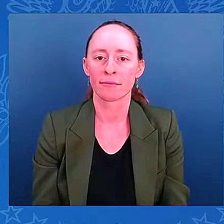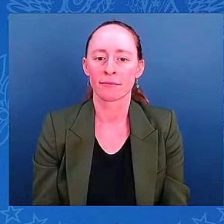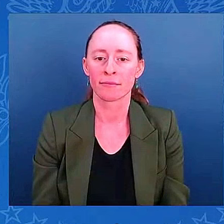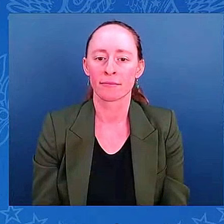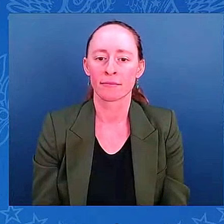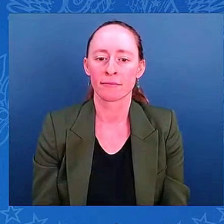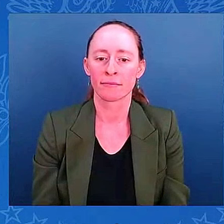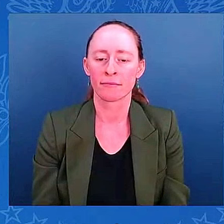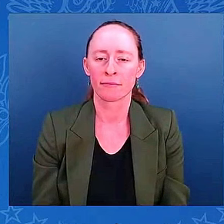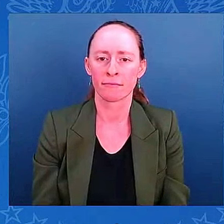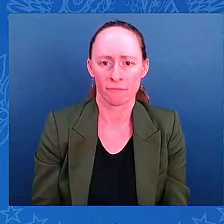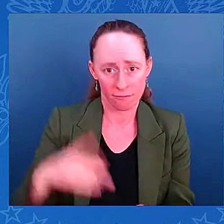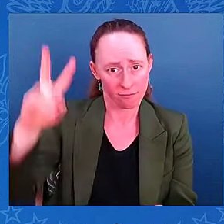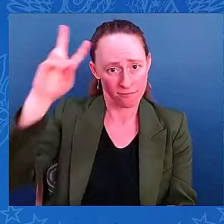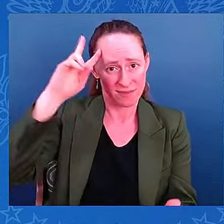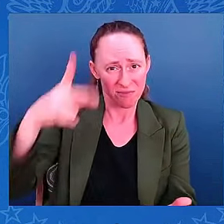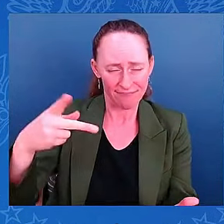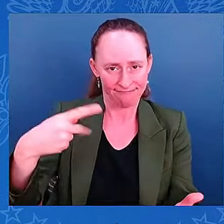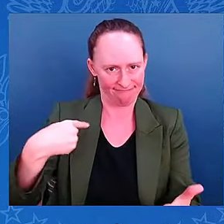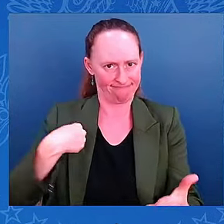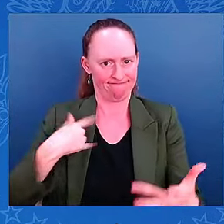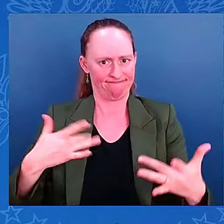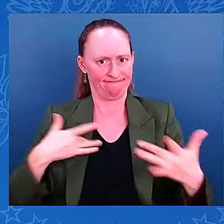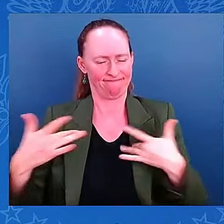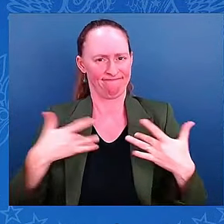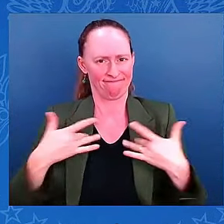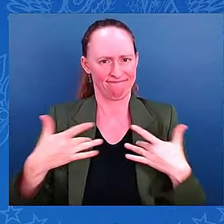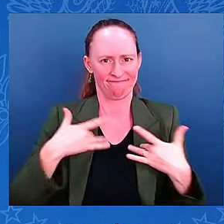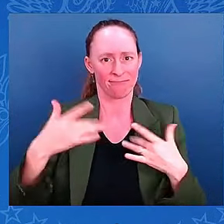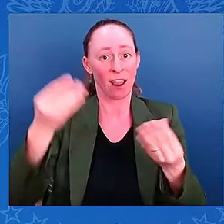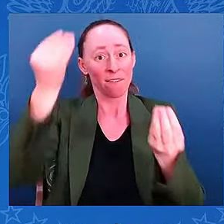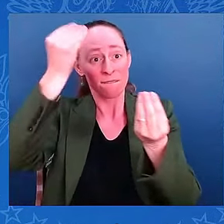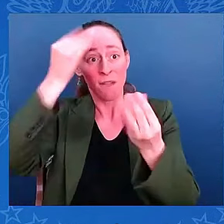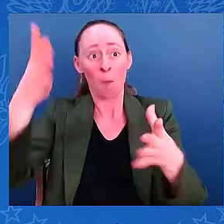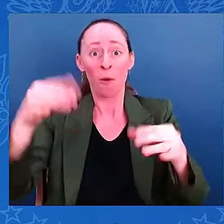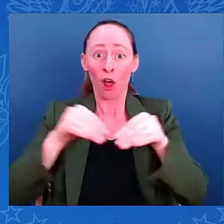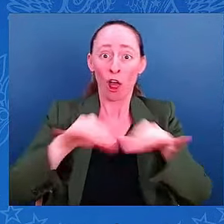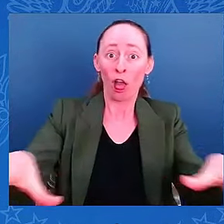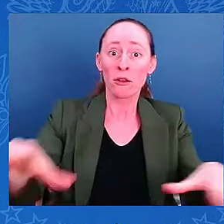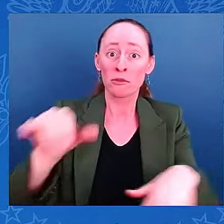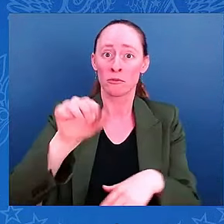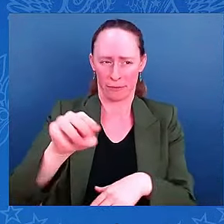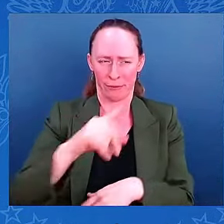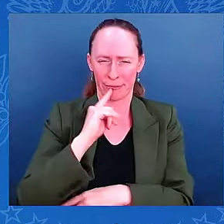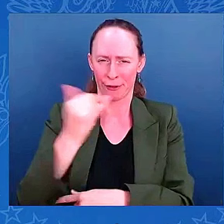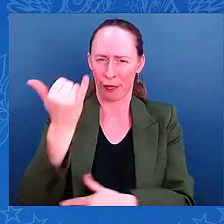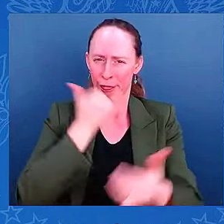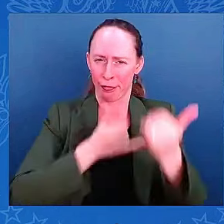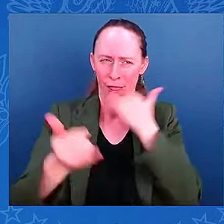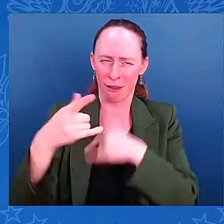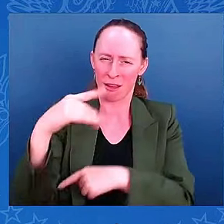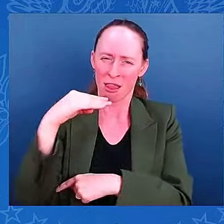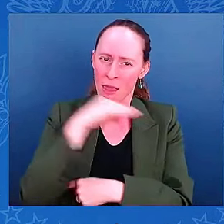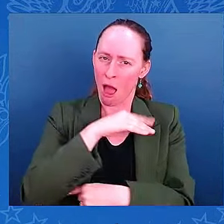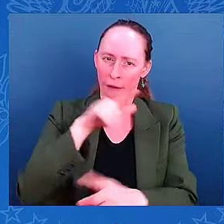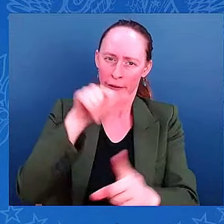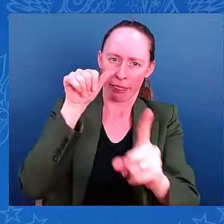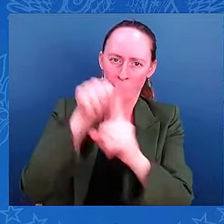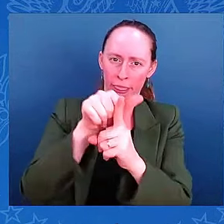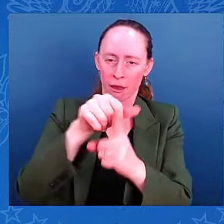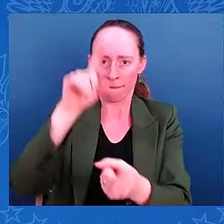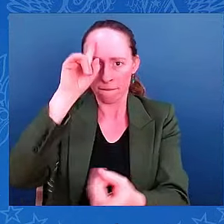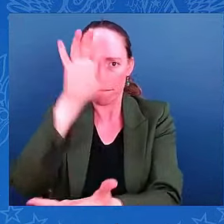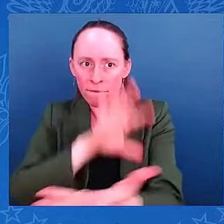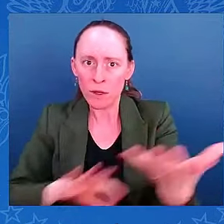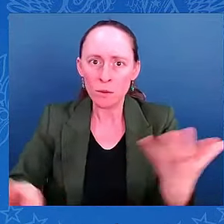or disinformation regarding evacuations that we need to clear up at this point? There's been a